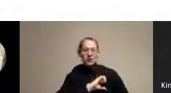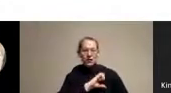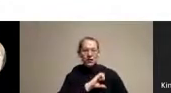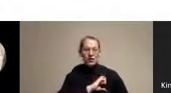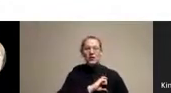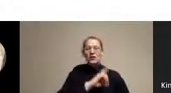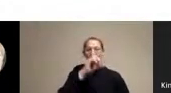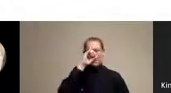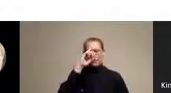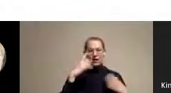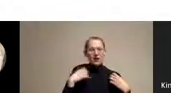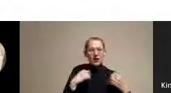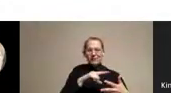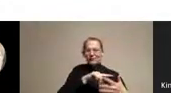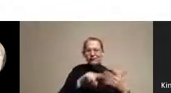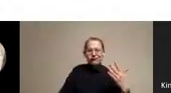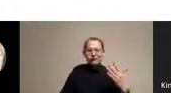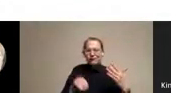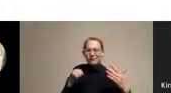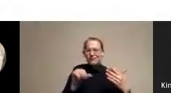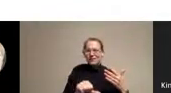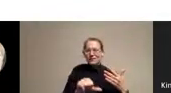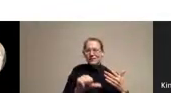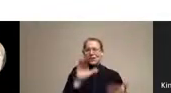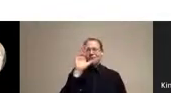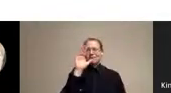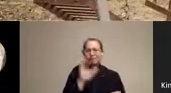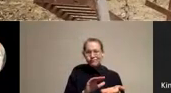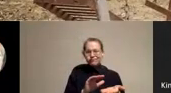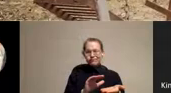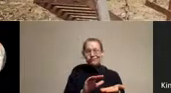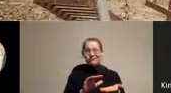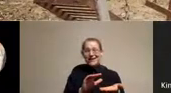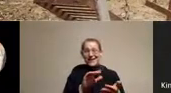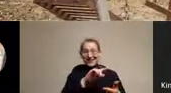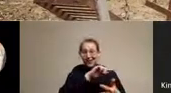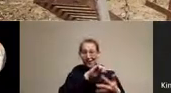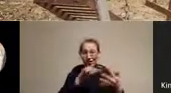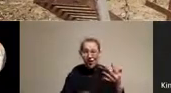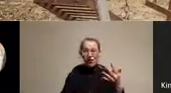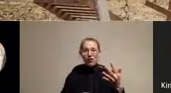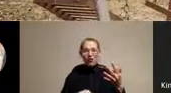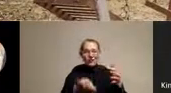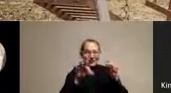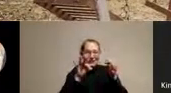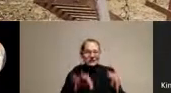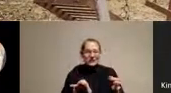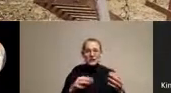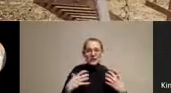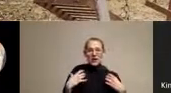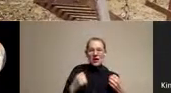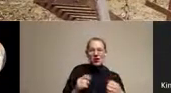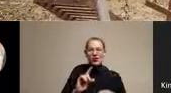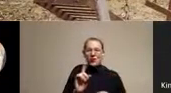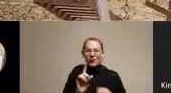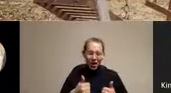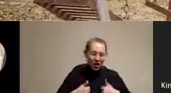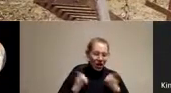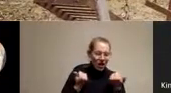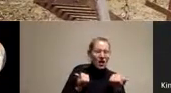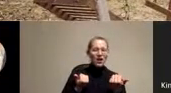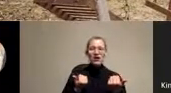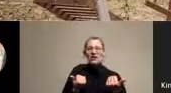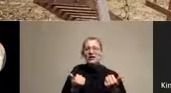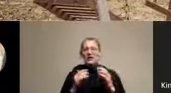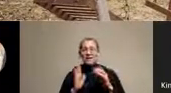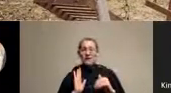public health, environment and recreation, all of which fundamentally determines health. Because health is determined by our conditions, whether we live or where we live, our